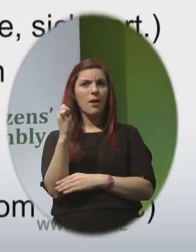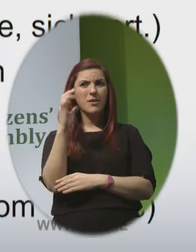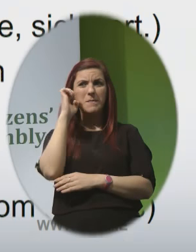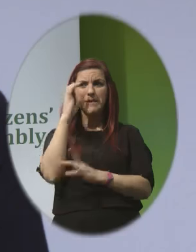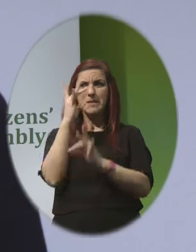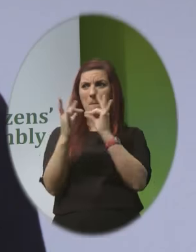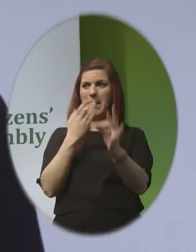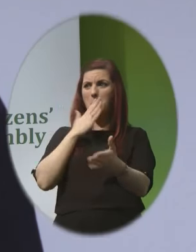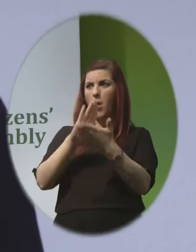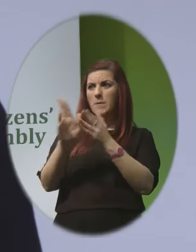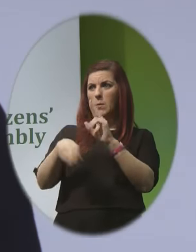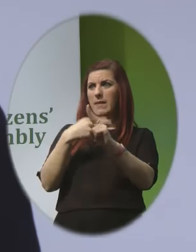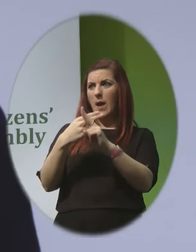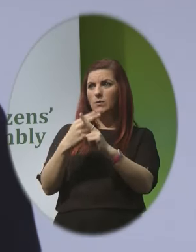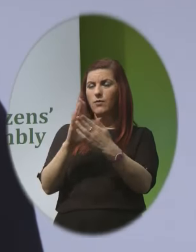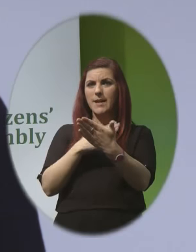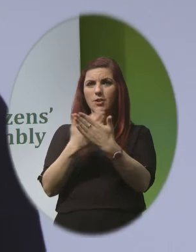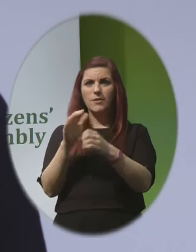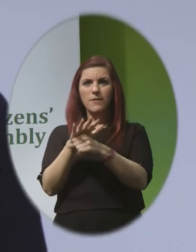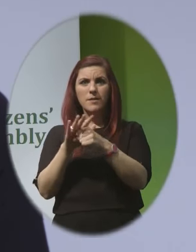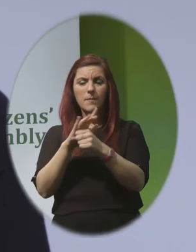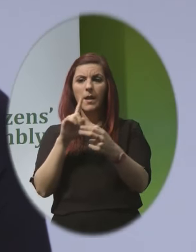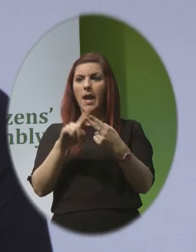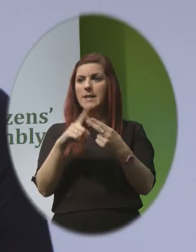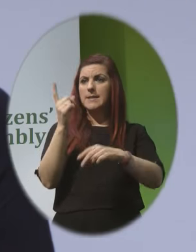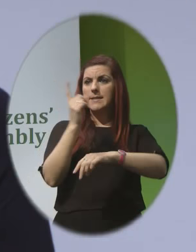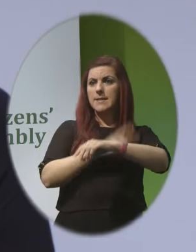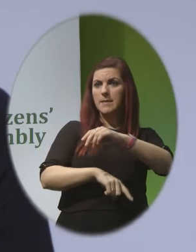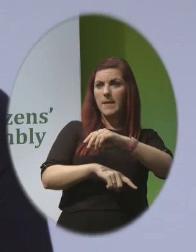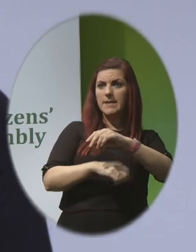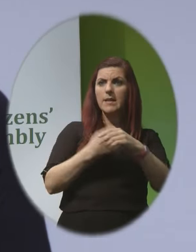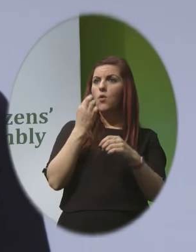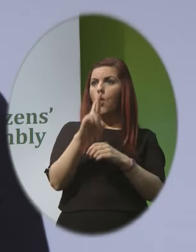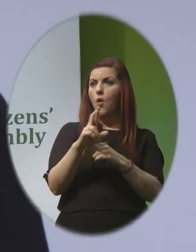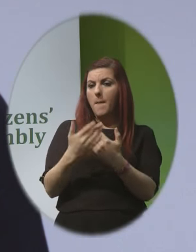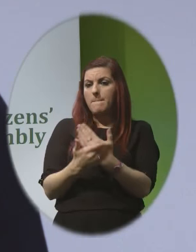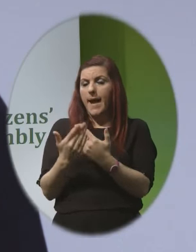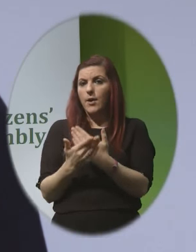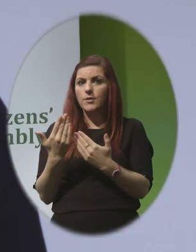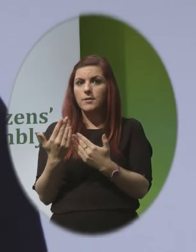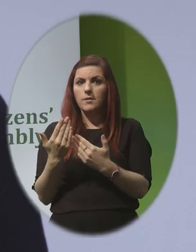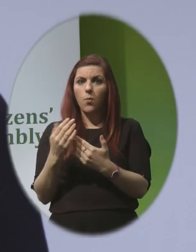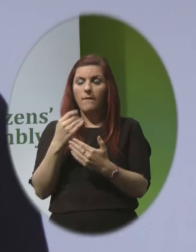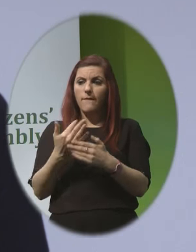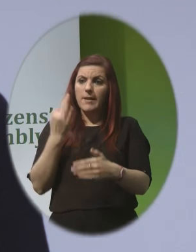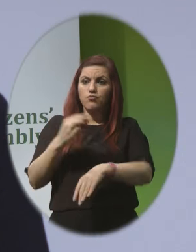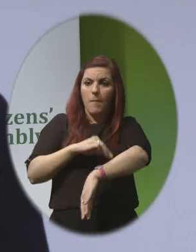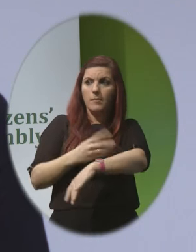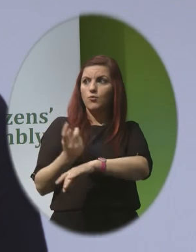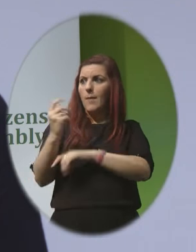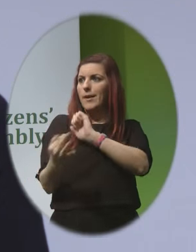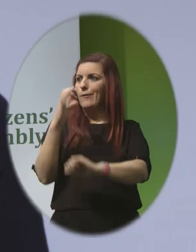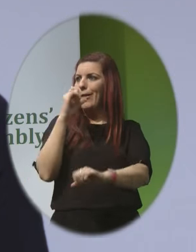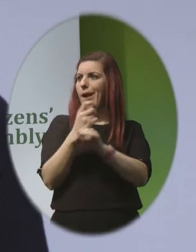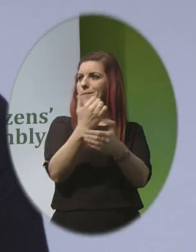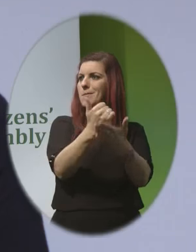assistance women with disability or minors are going to have difficulties travelling if they don't have a support person and as simple a